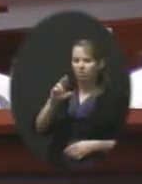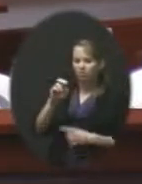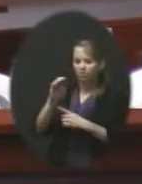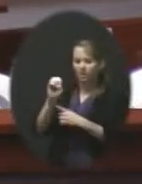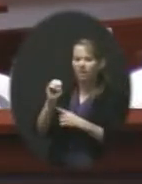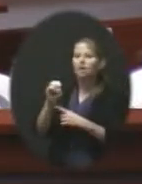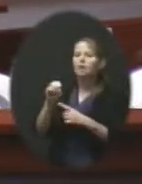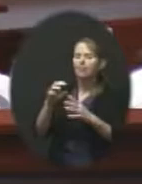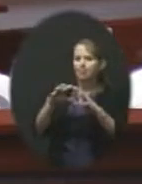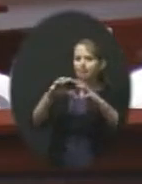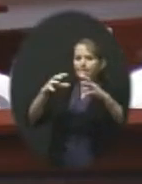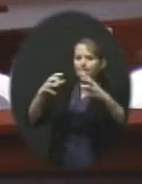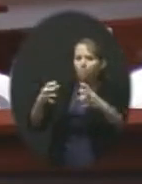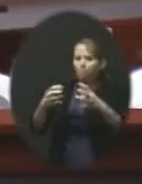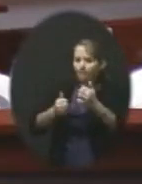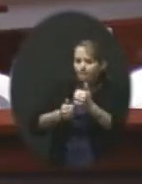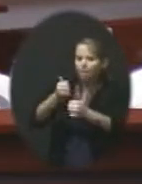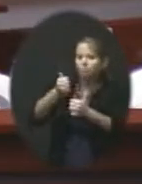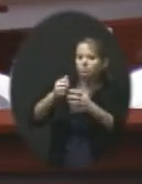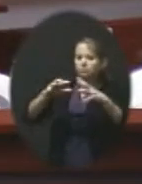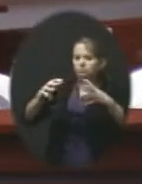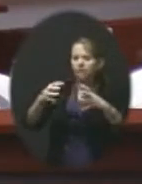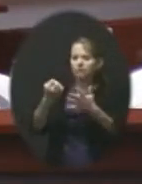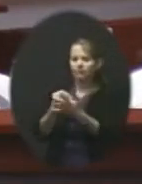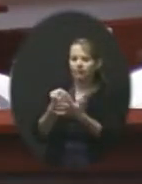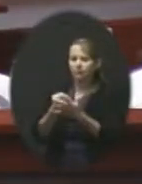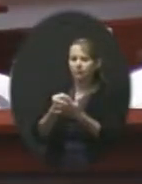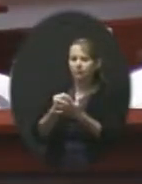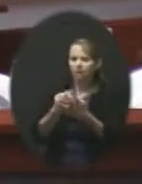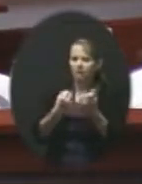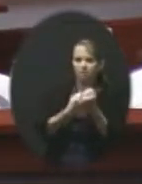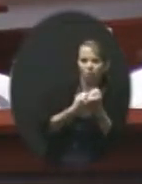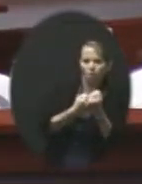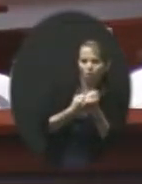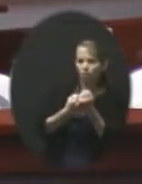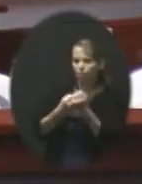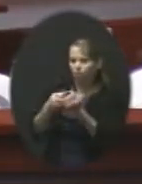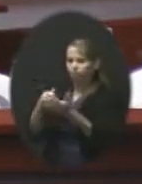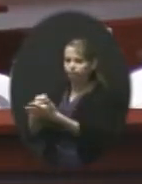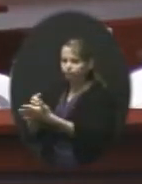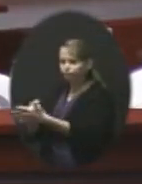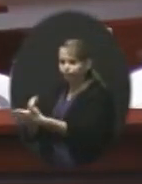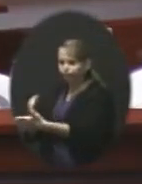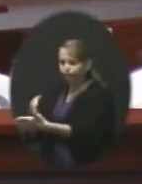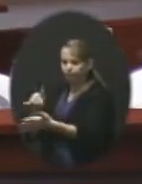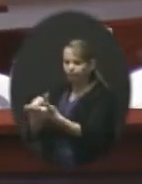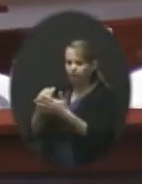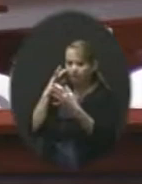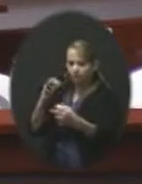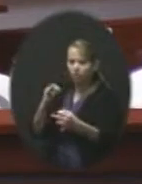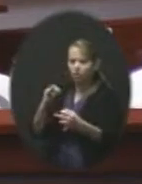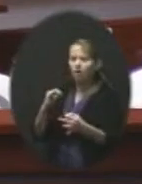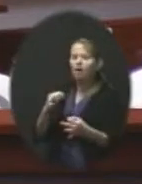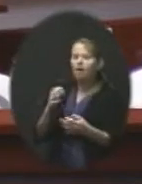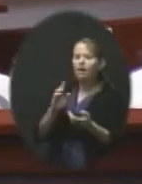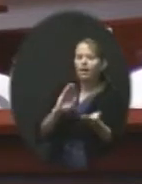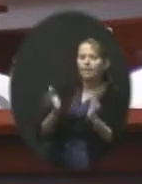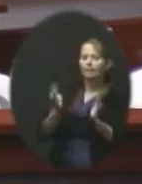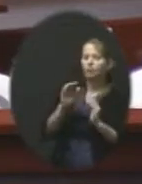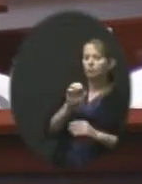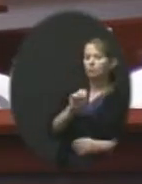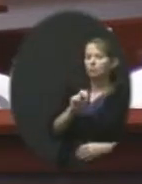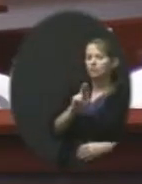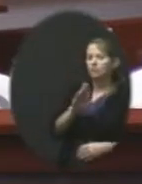majority of the evidence has to be one way or the other in order to get that decision as opposed to substantial, ample or